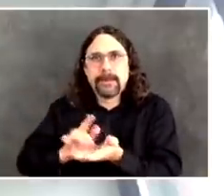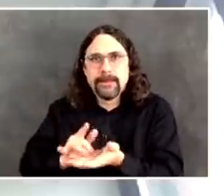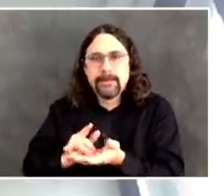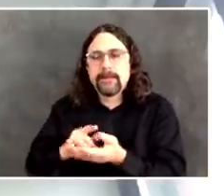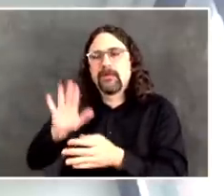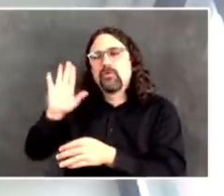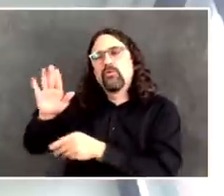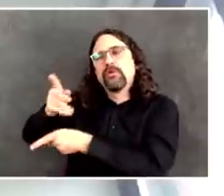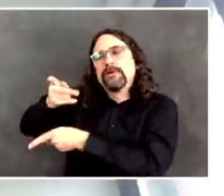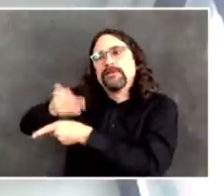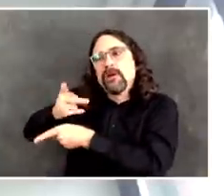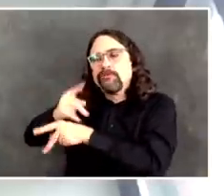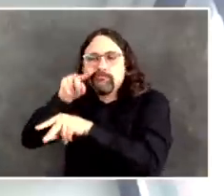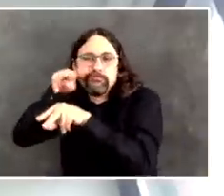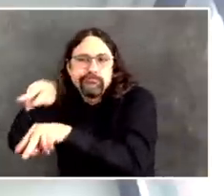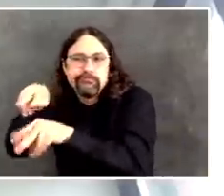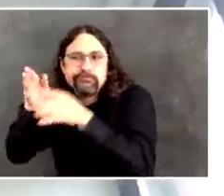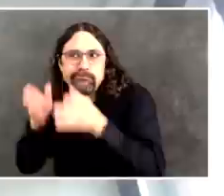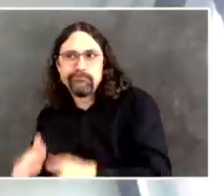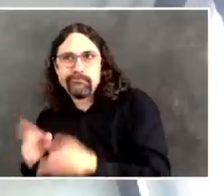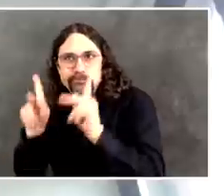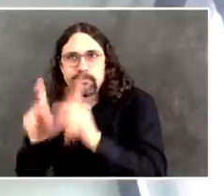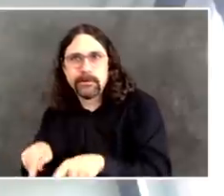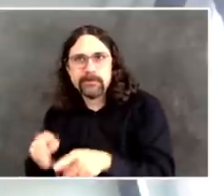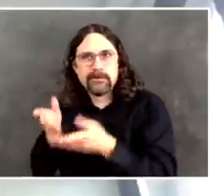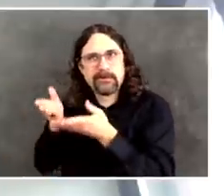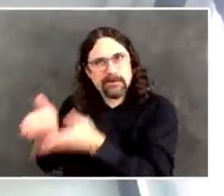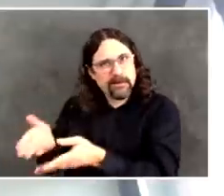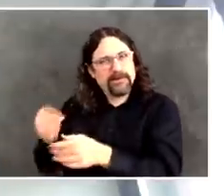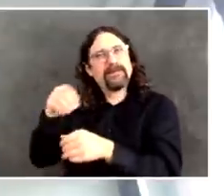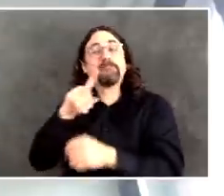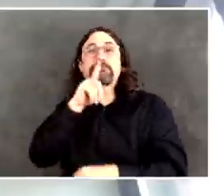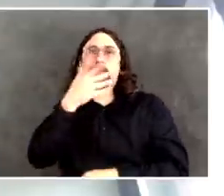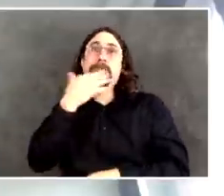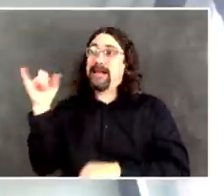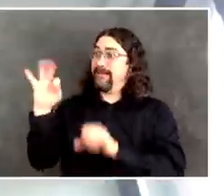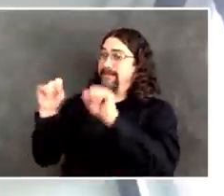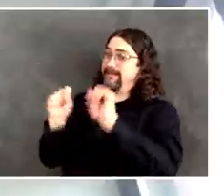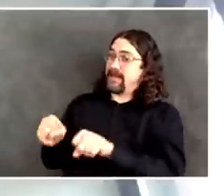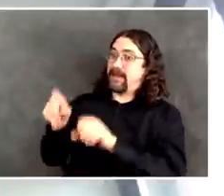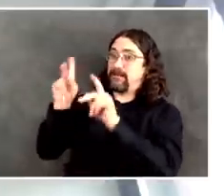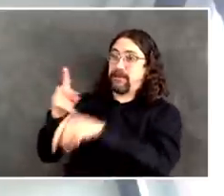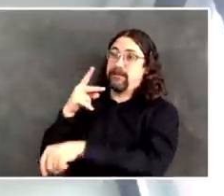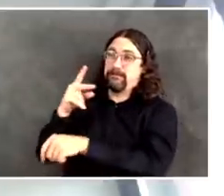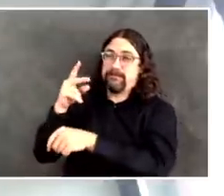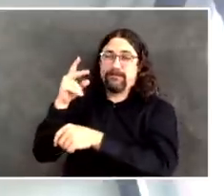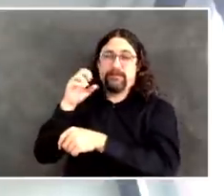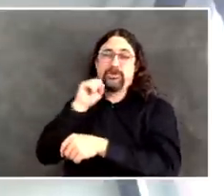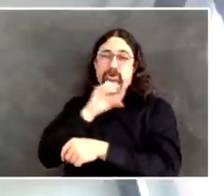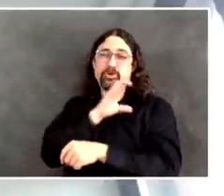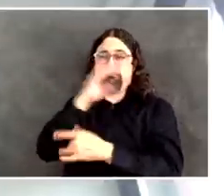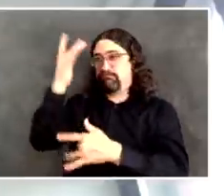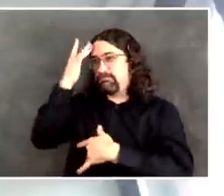So I think all of our effort should be on how do we make that safe? How do we make sure they're isolated?